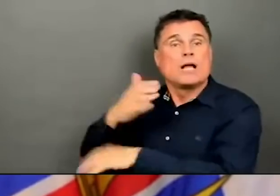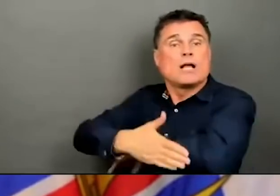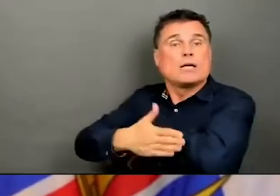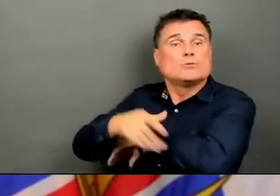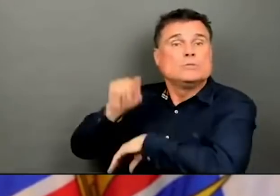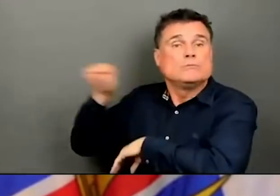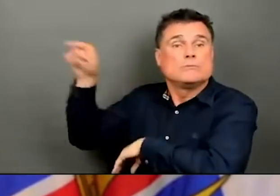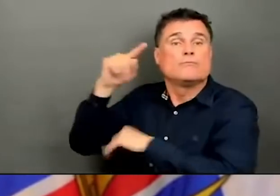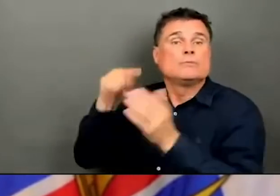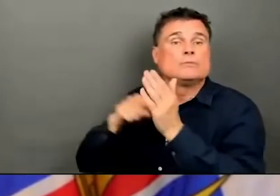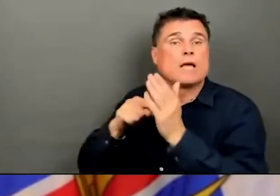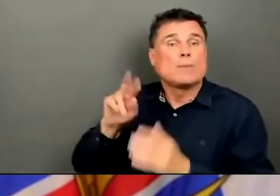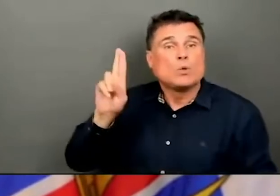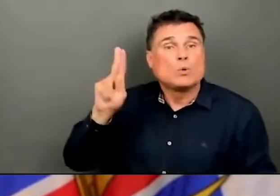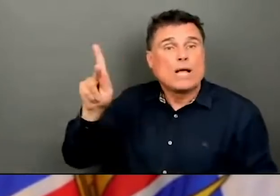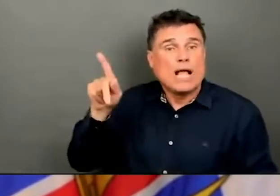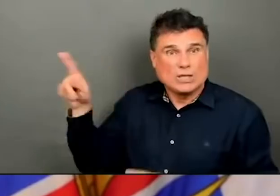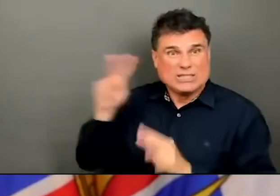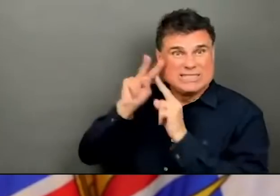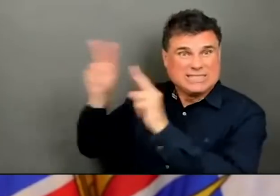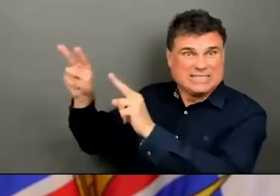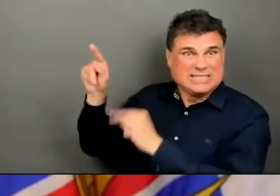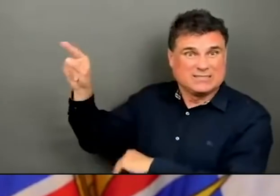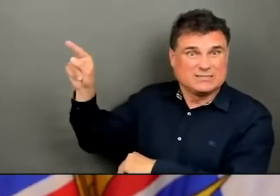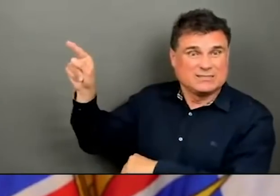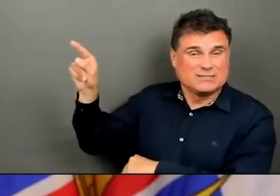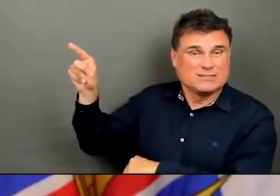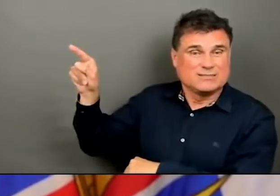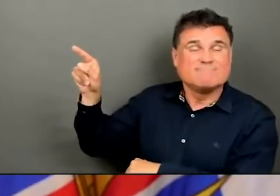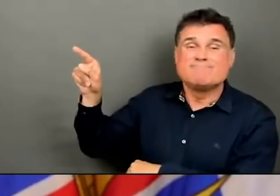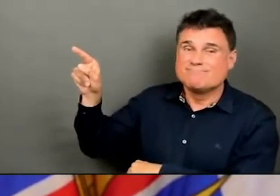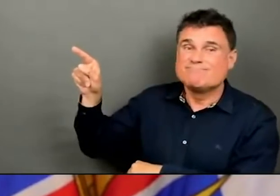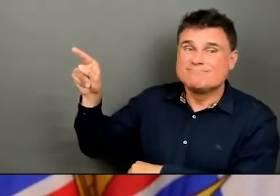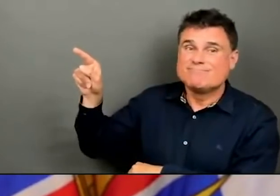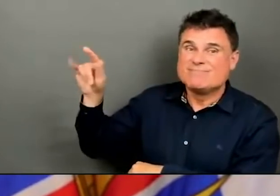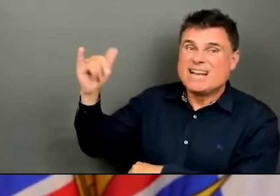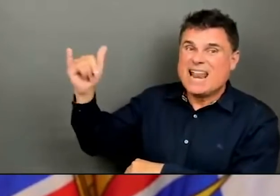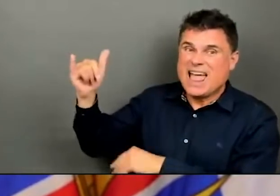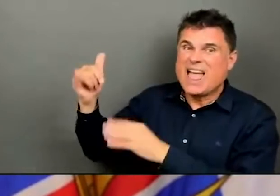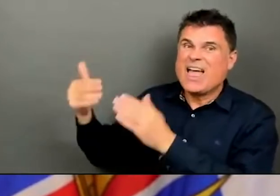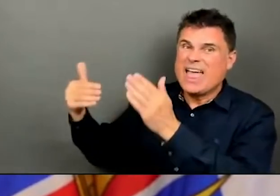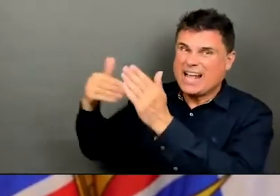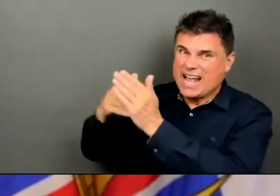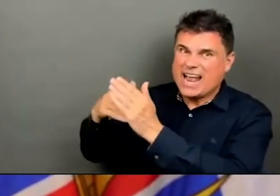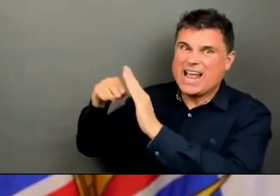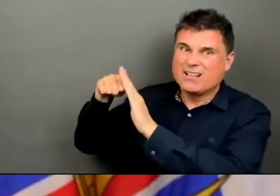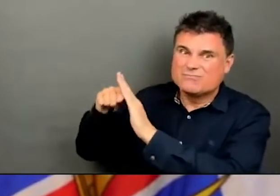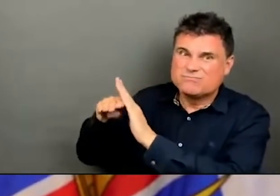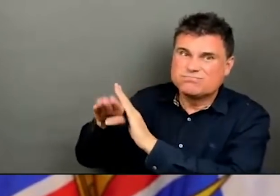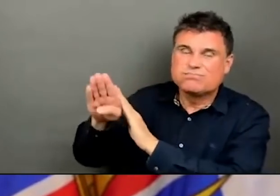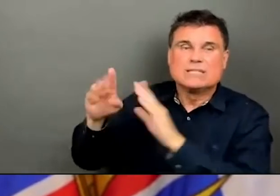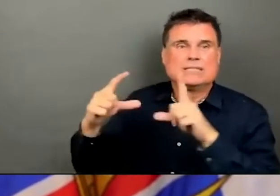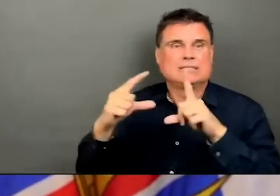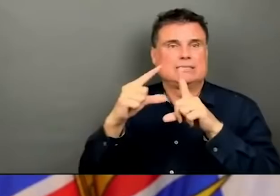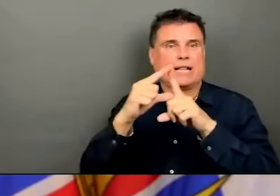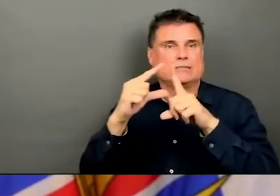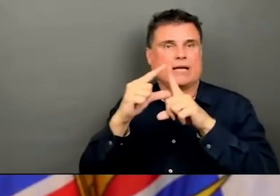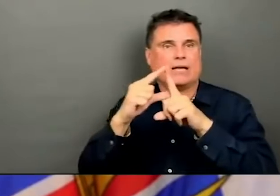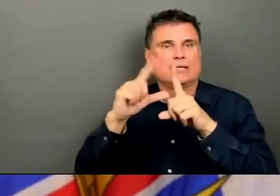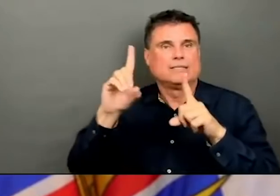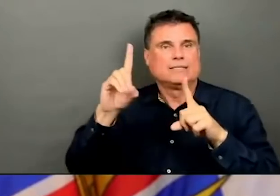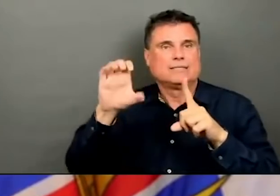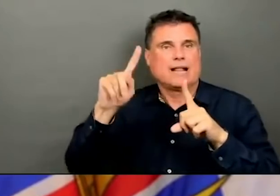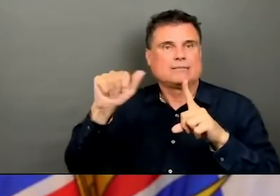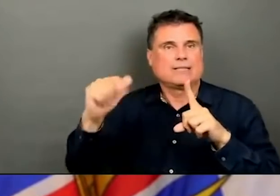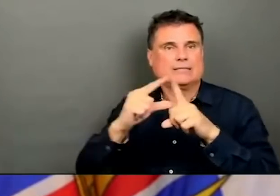increase they've had with the new, more transmissible virus circulating, it often is in young people, and